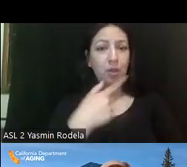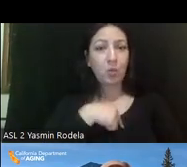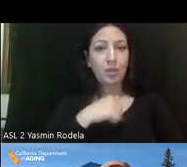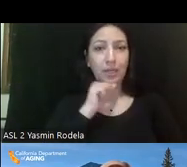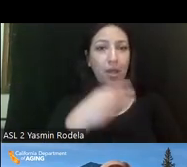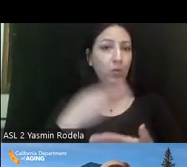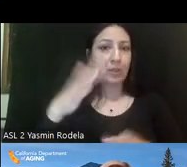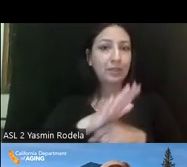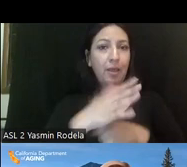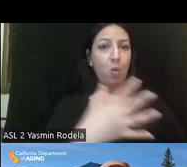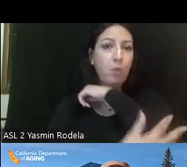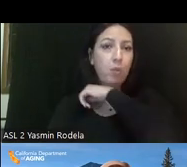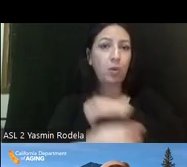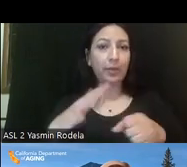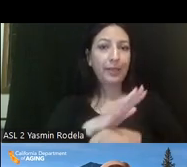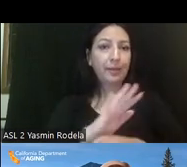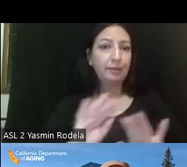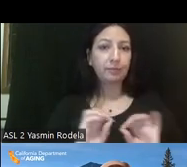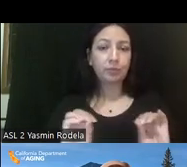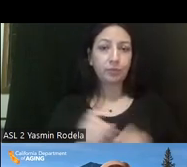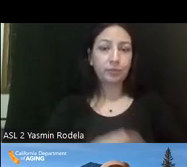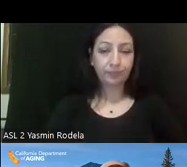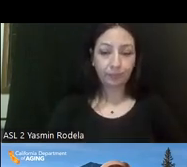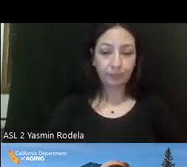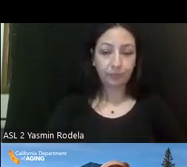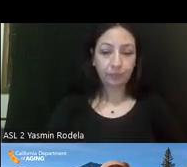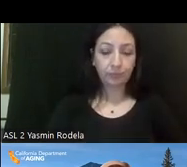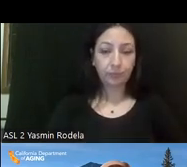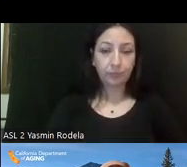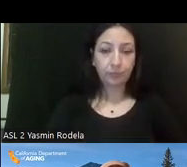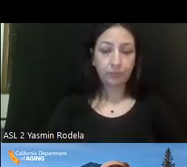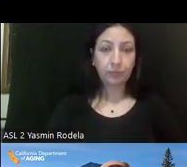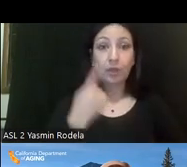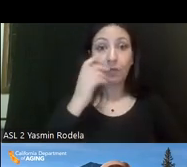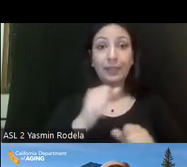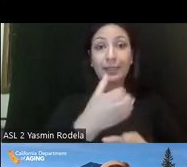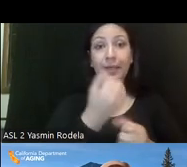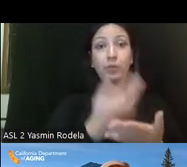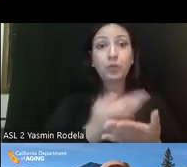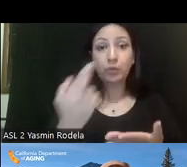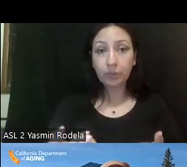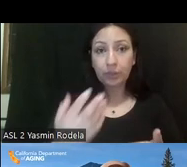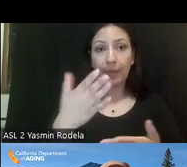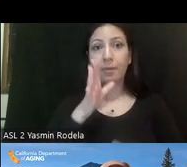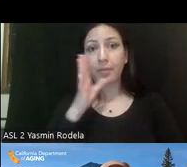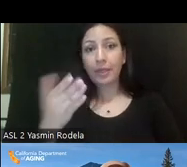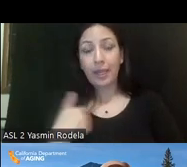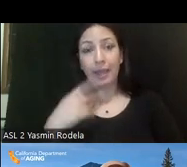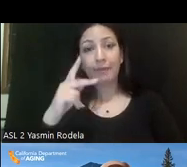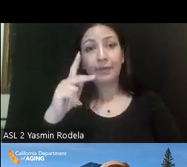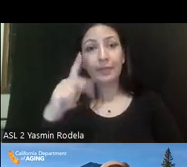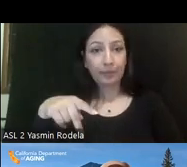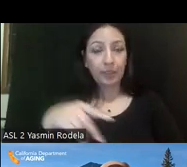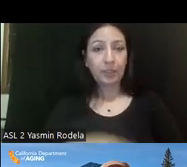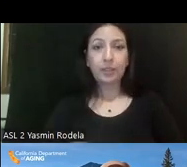rich enough or poor enough, um, to get resources. And then my mother has Kaiser, so